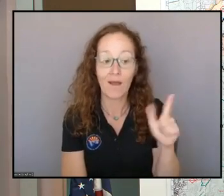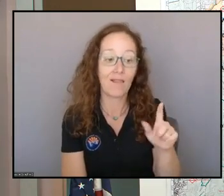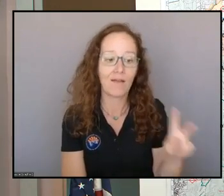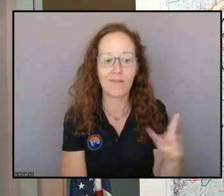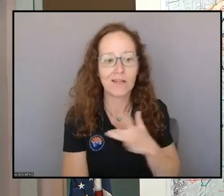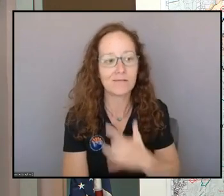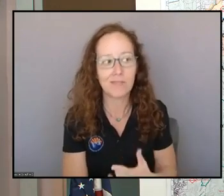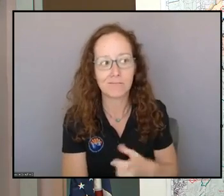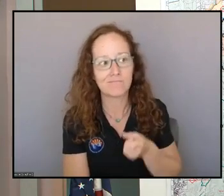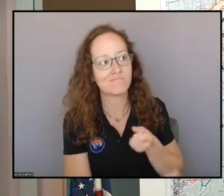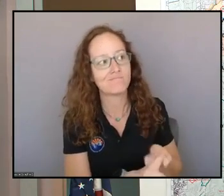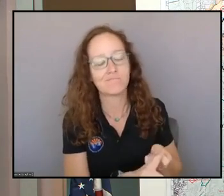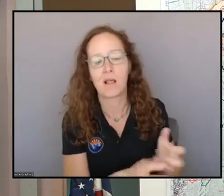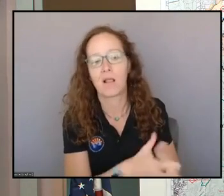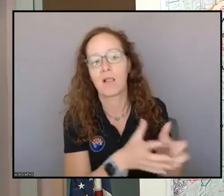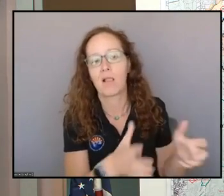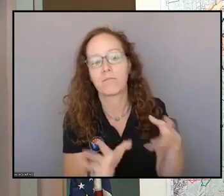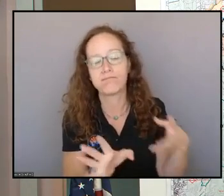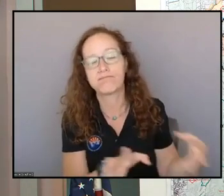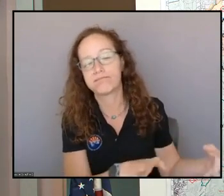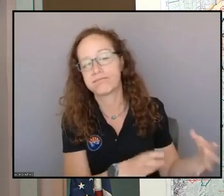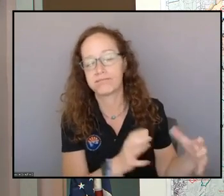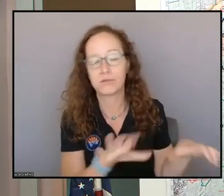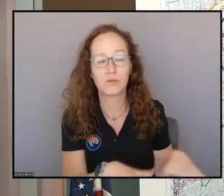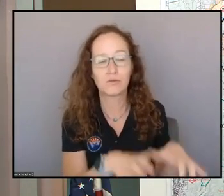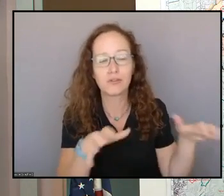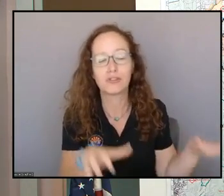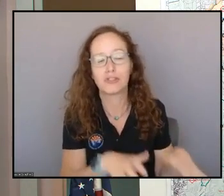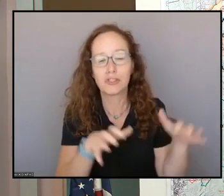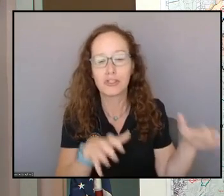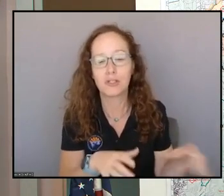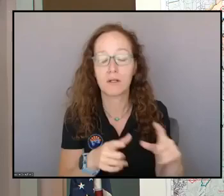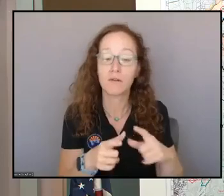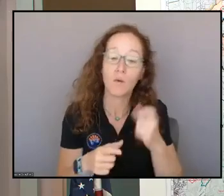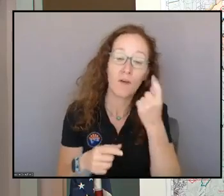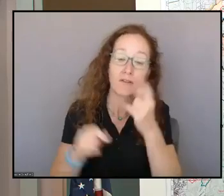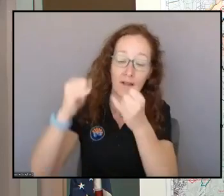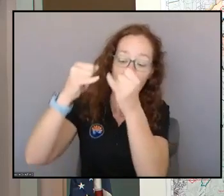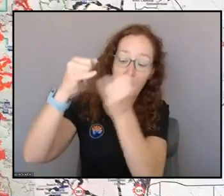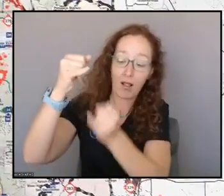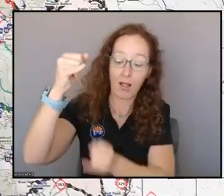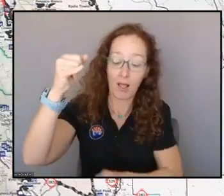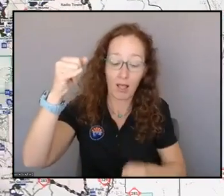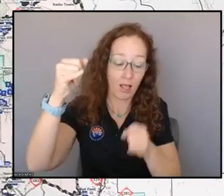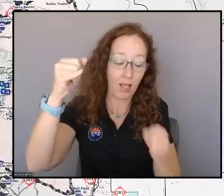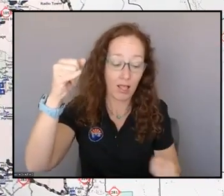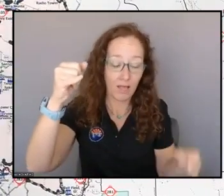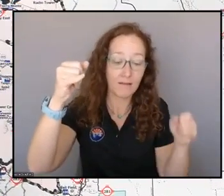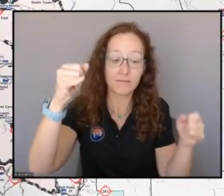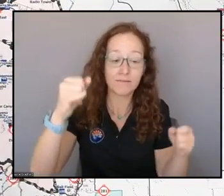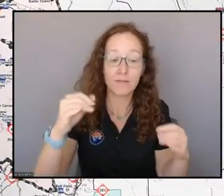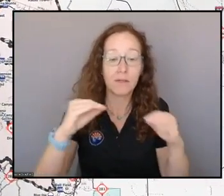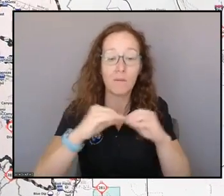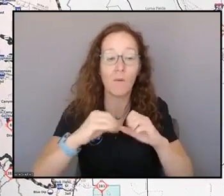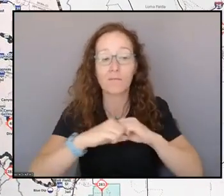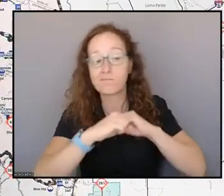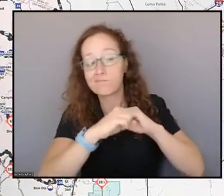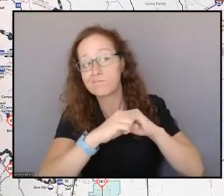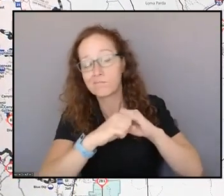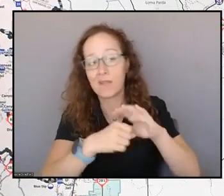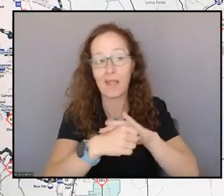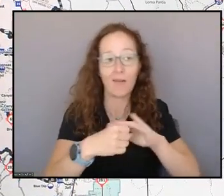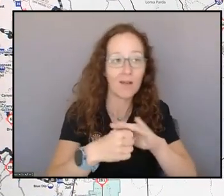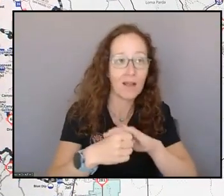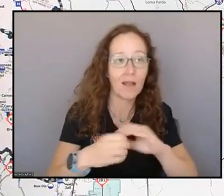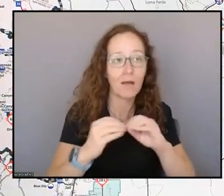the majority of the perimeter here, and especially across those more sheltered areas, you know, we'll be seeing things getting more